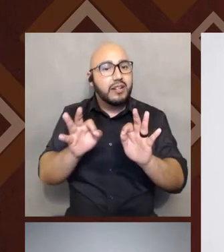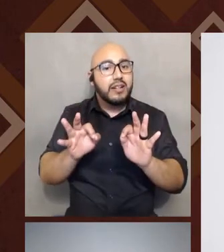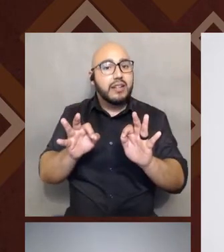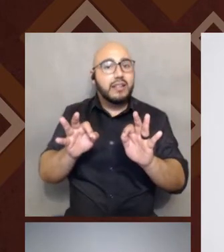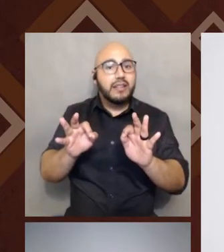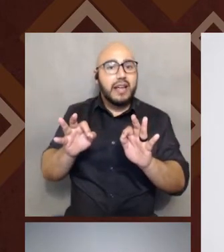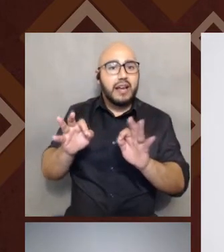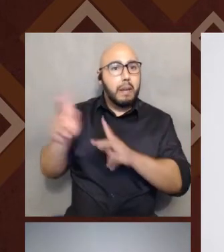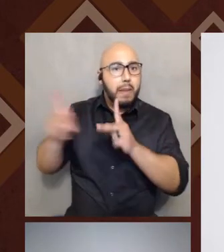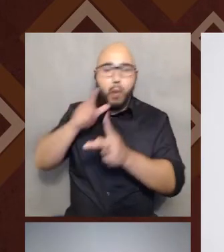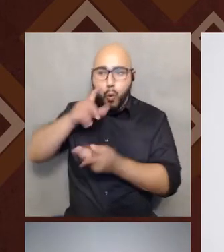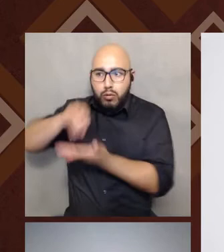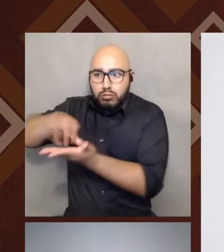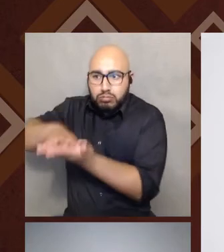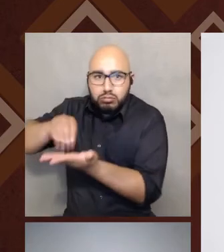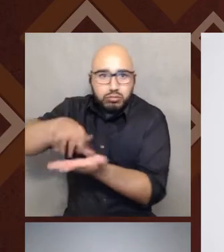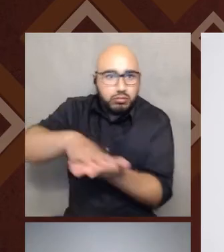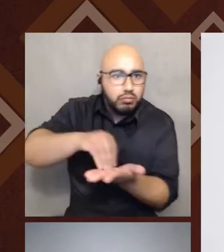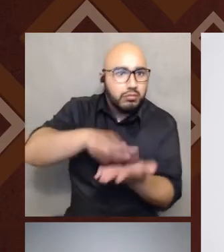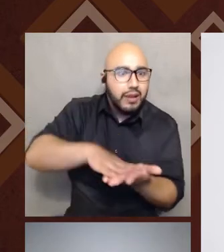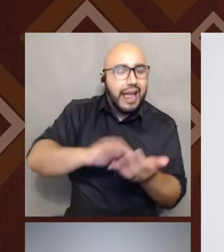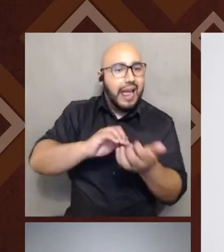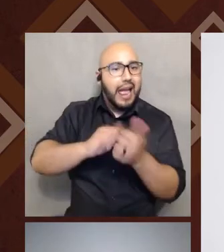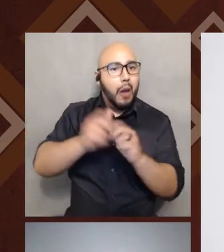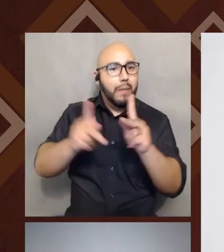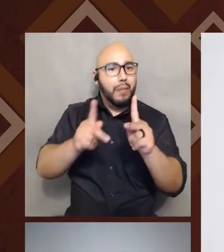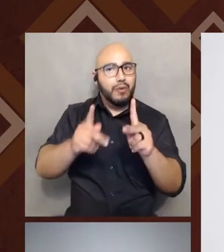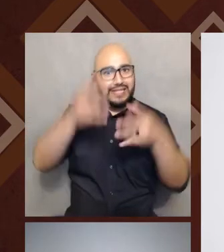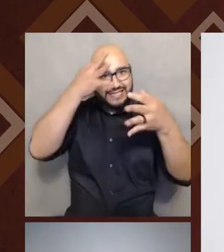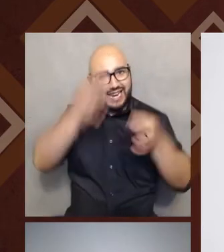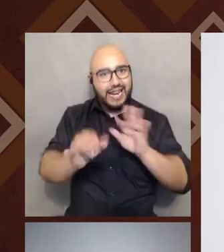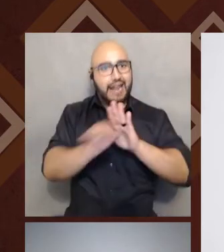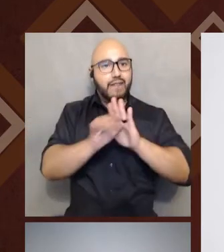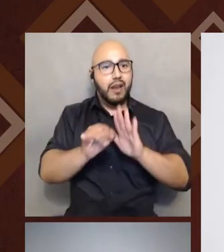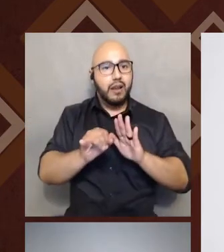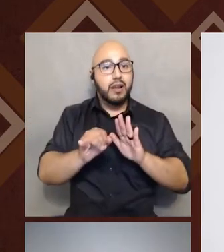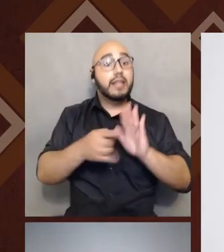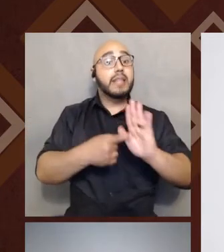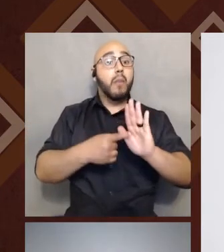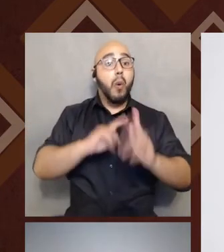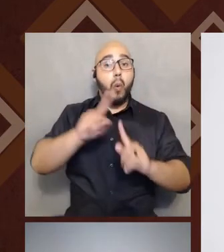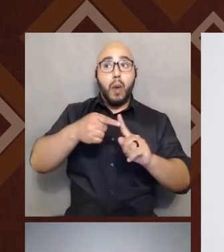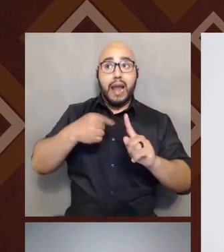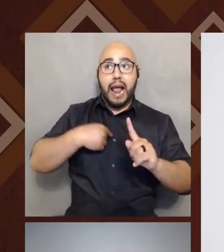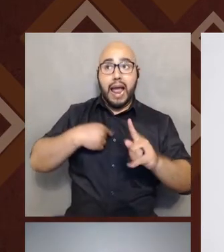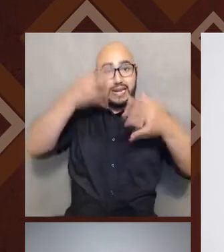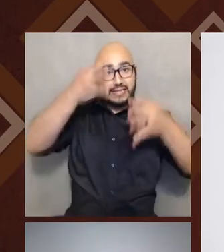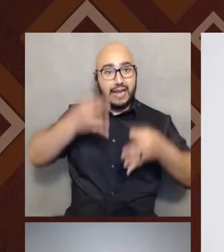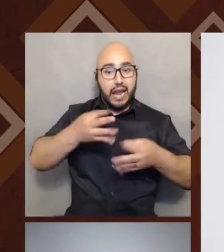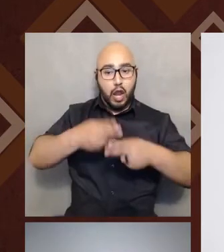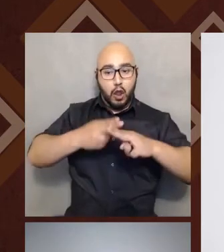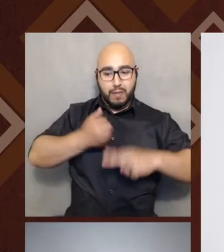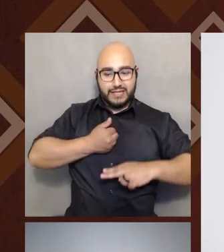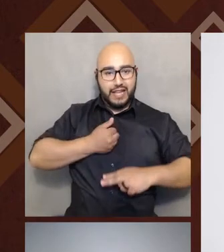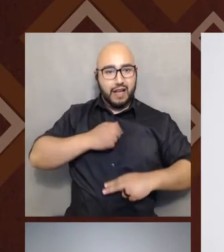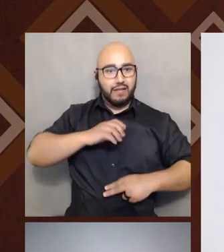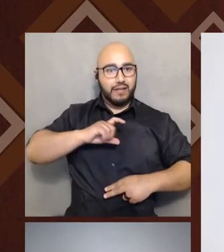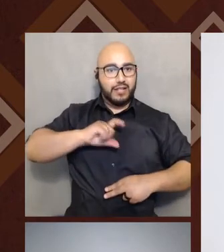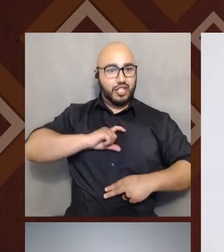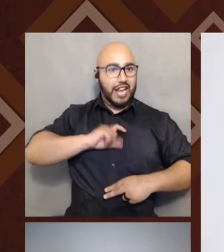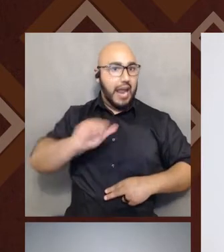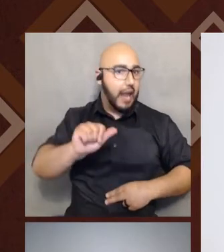folks are choosing to identify, right? Um, when did I choose to call myself Chicana versus Hispanic?